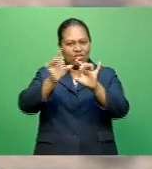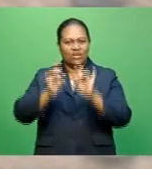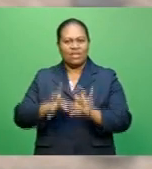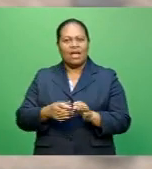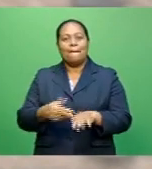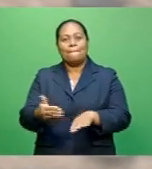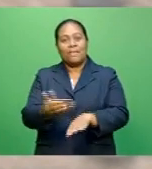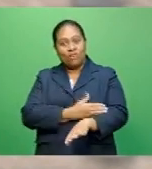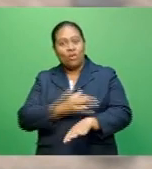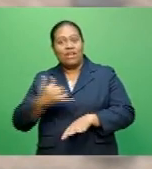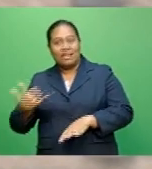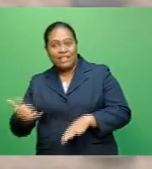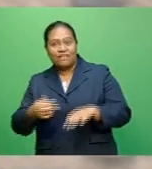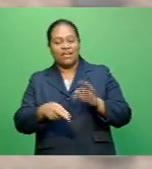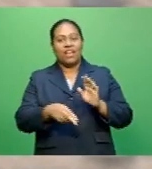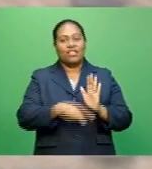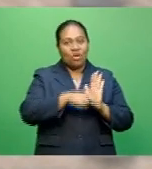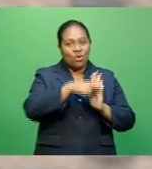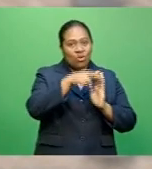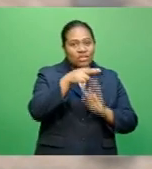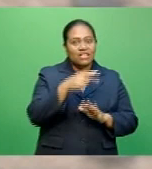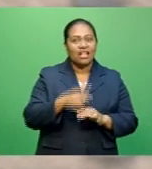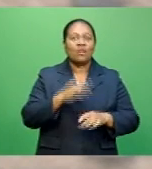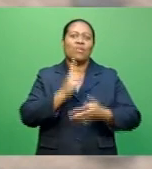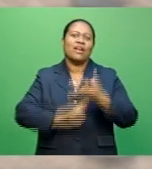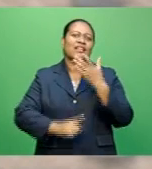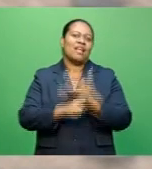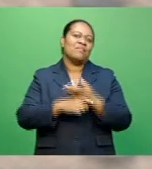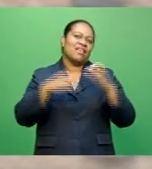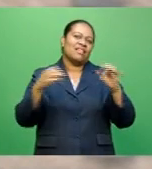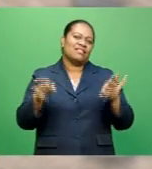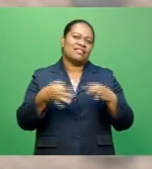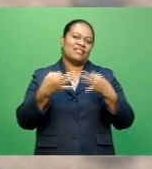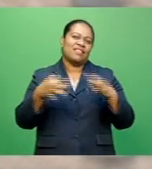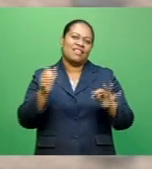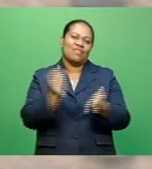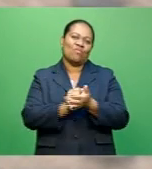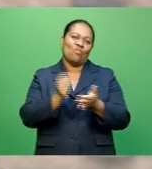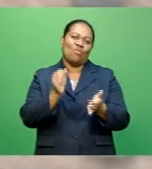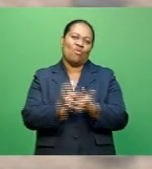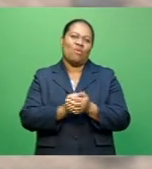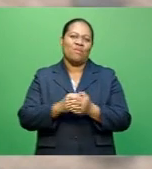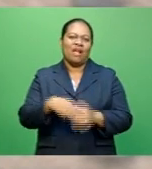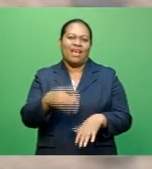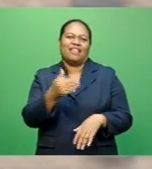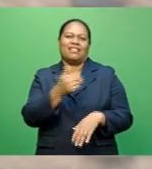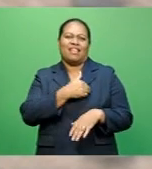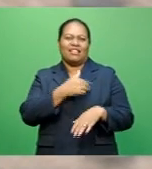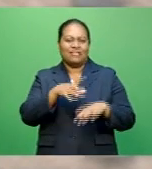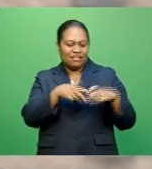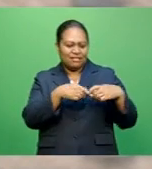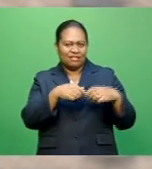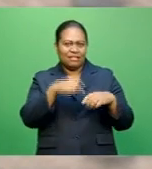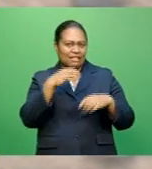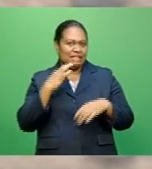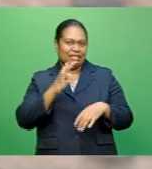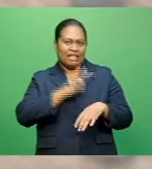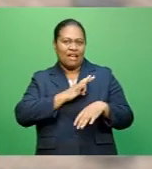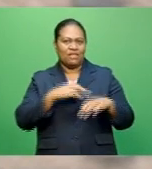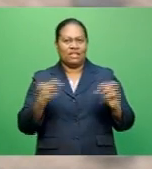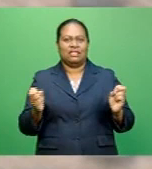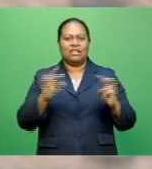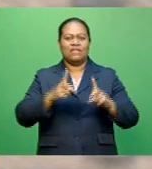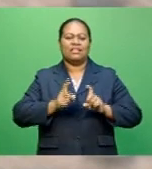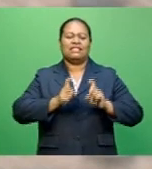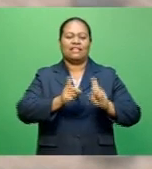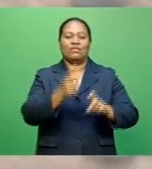leaving the Sofitel Wentworth Hotel, the team sung a heartfelt hymn to thank the staff of the Sydney Hotel where they spent two weeks